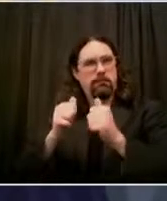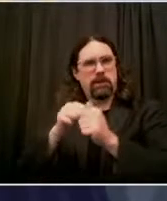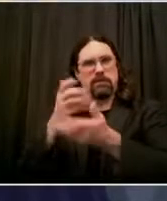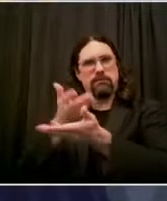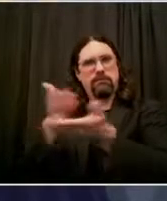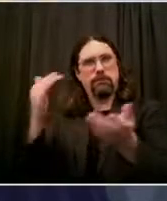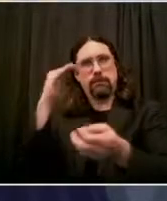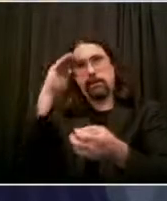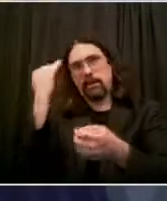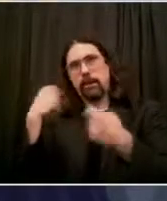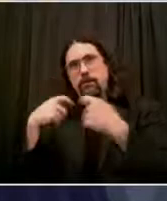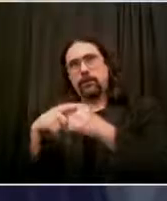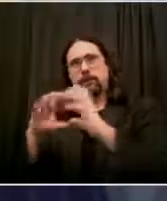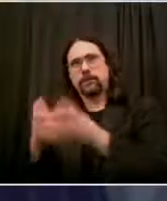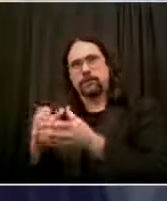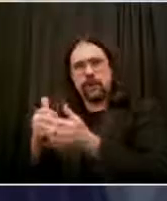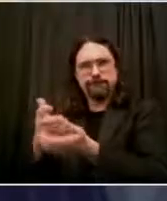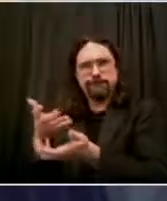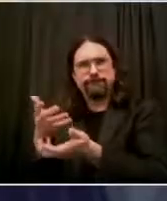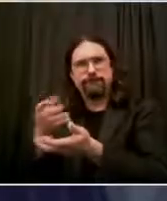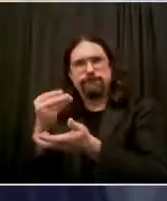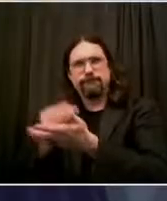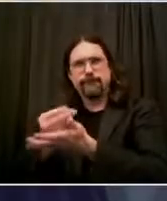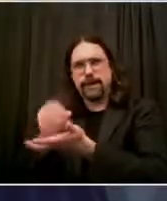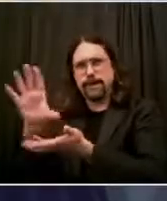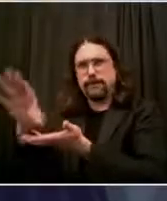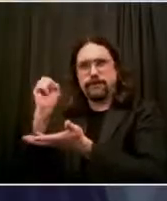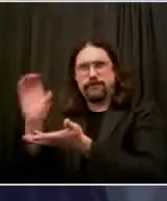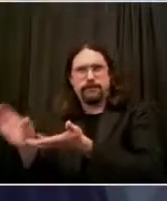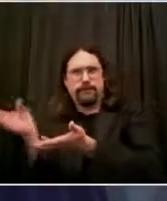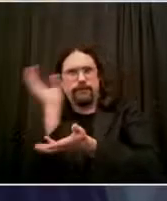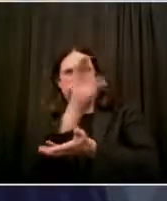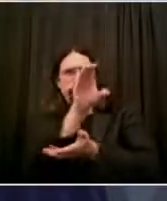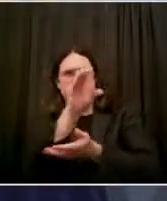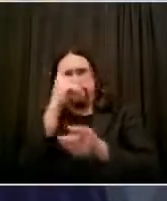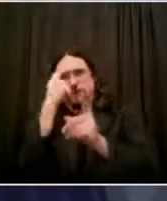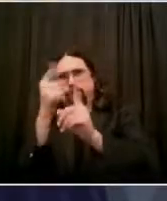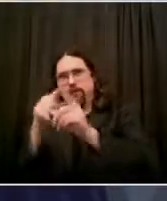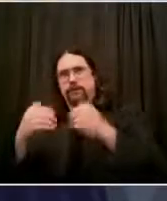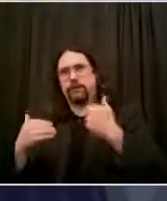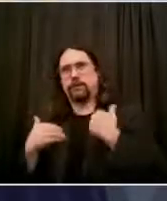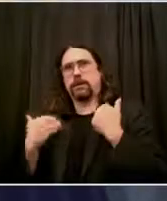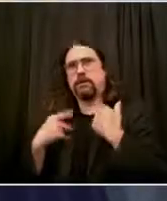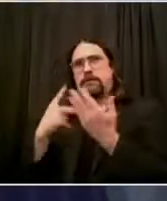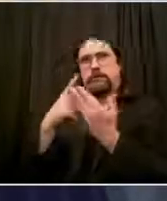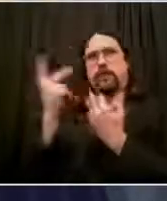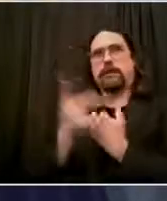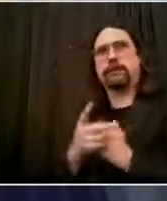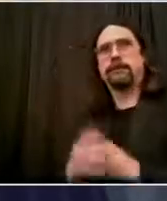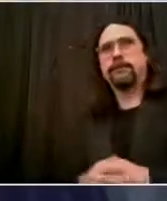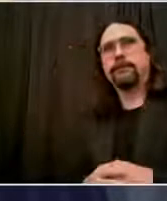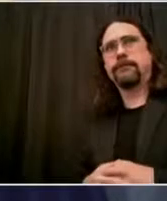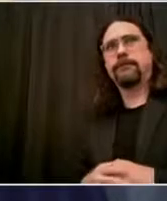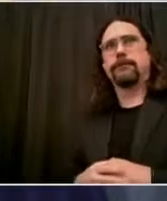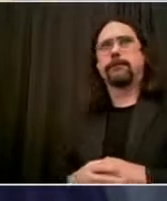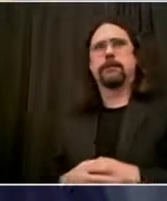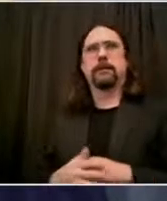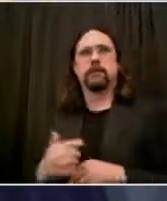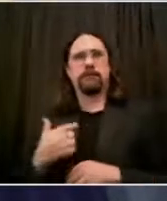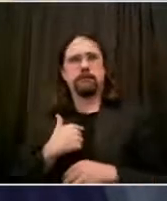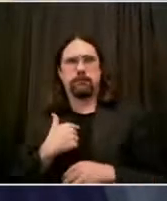I have had the honor of getting to know communities all over this city. And when I talk to city council members about their neighborhoods,